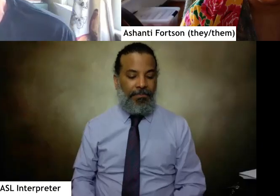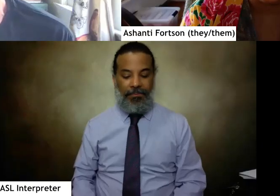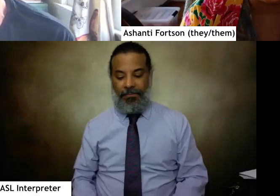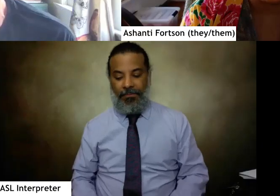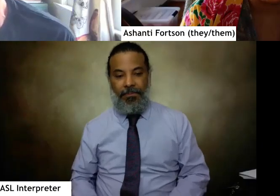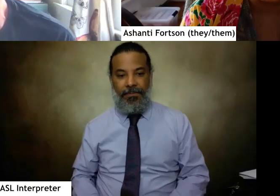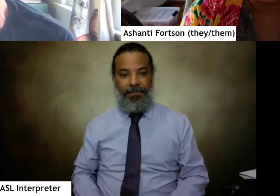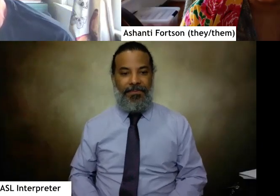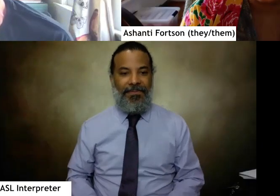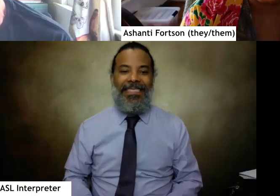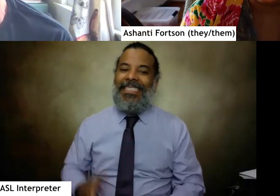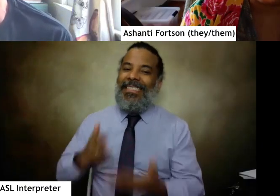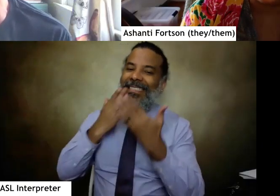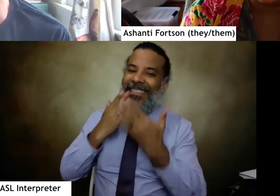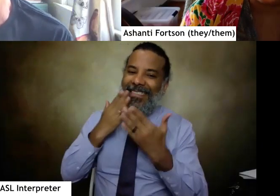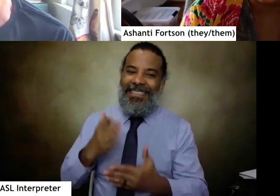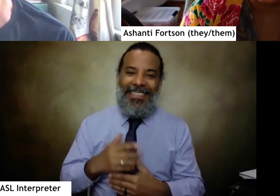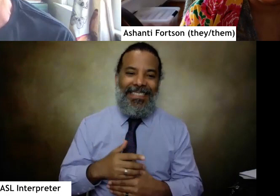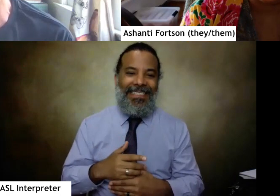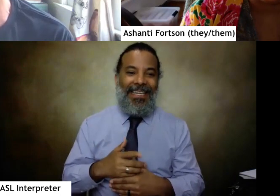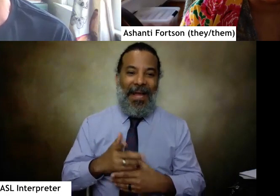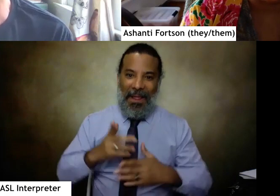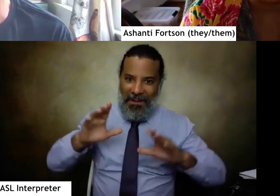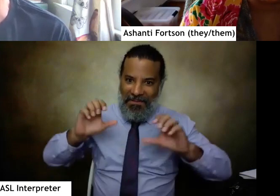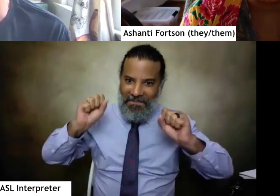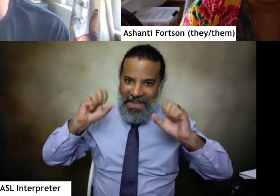Thank you. That was amazing.